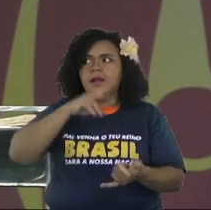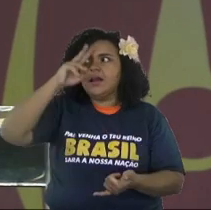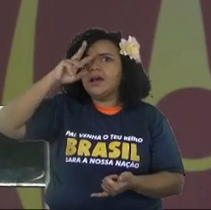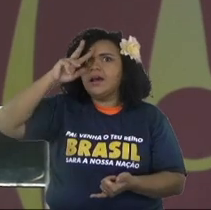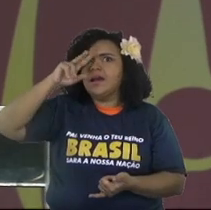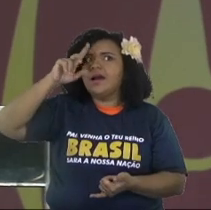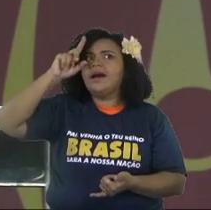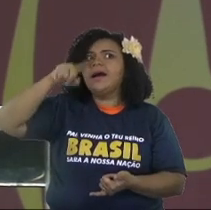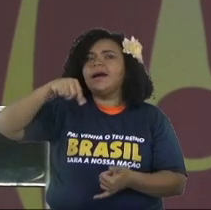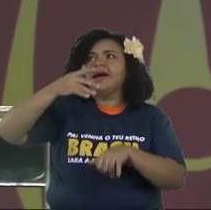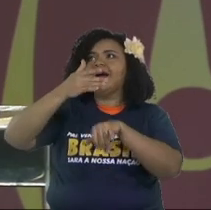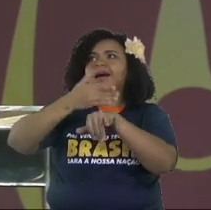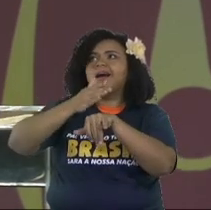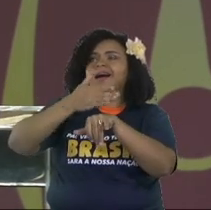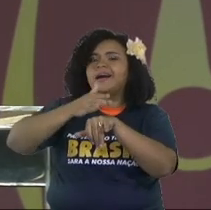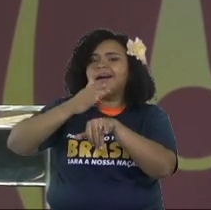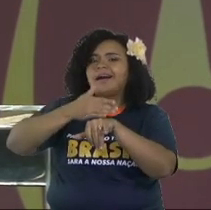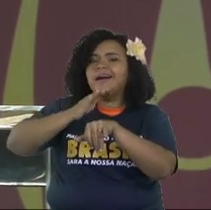it's a alarm